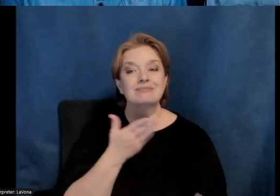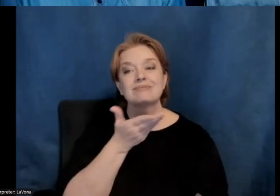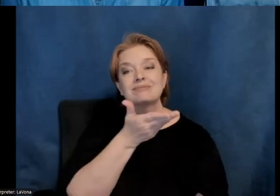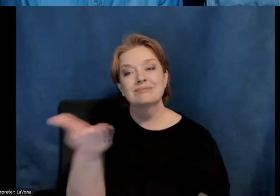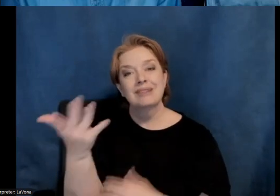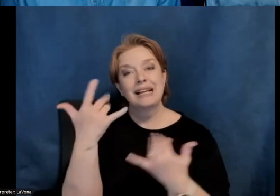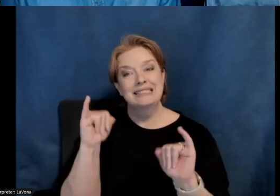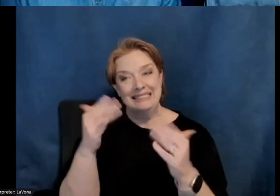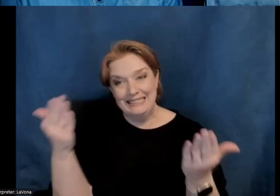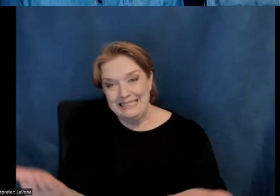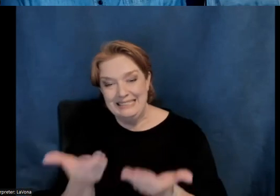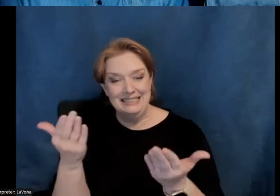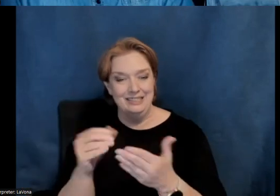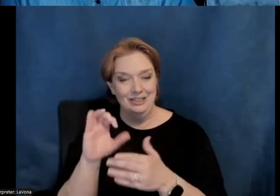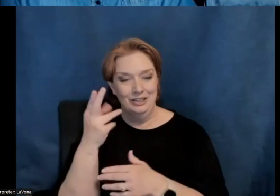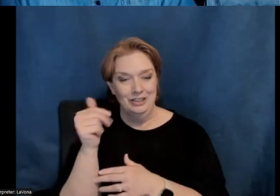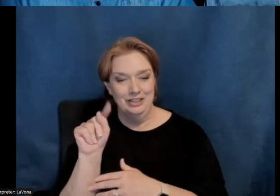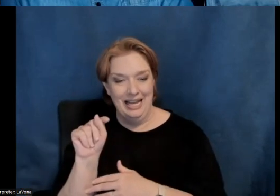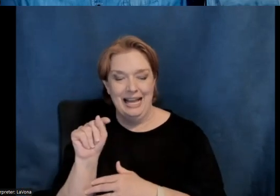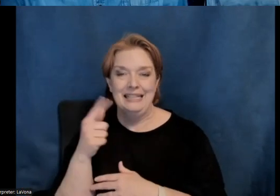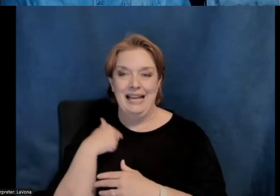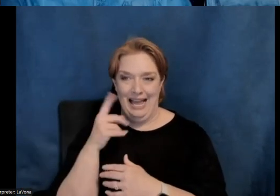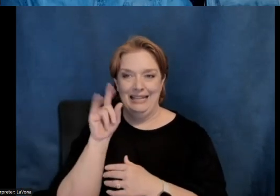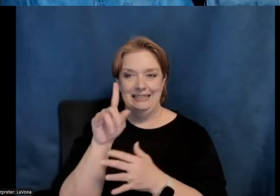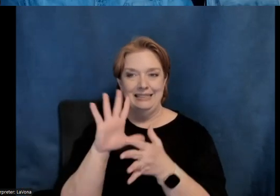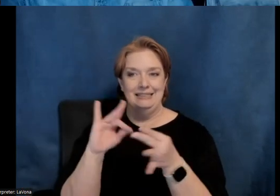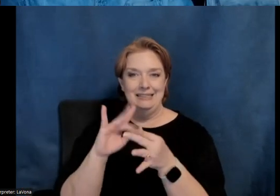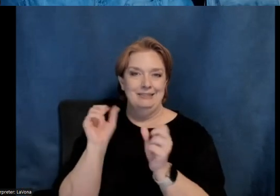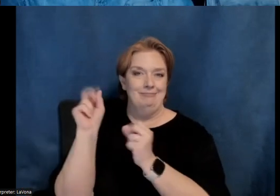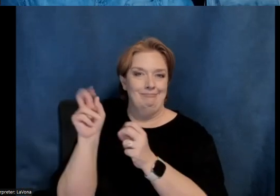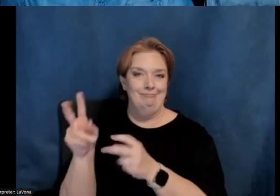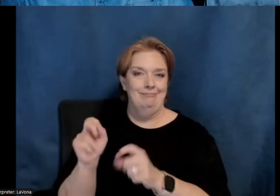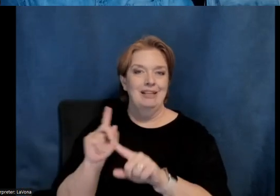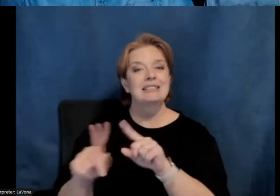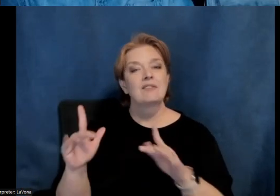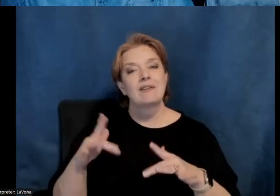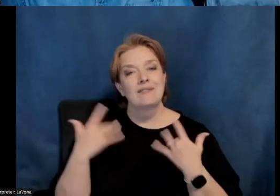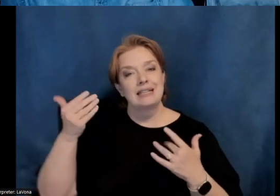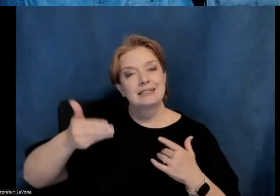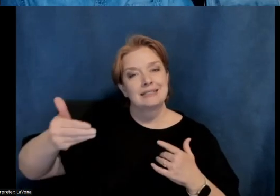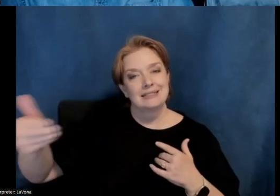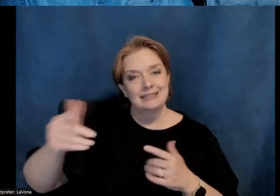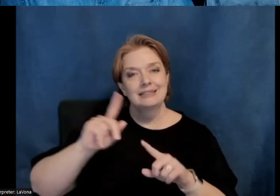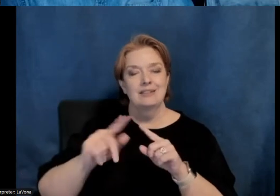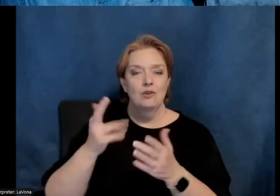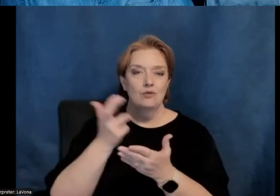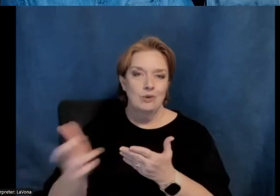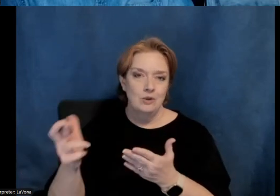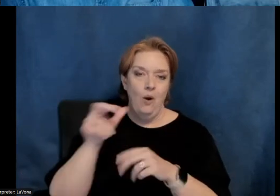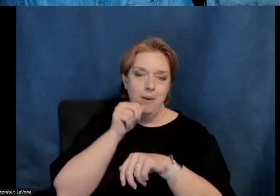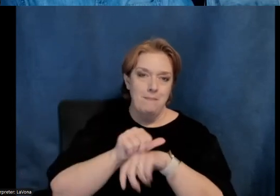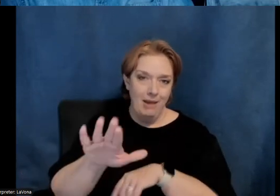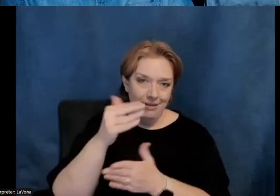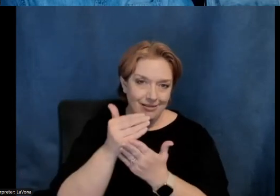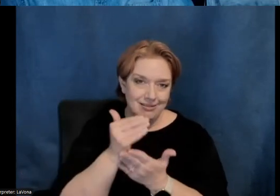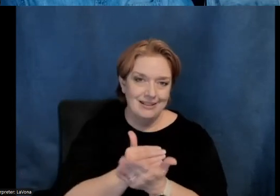still lingering here in the chat, um, I have shared, uh, events, uh, event resources mailing list, uh, and all of, uh,